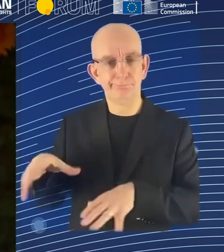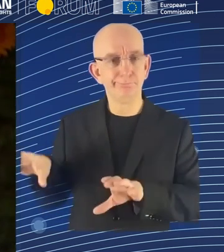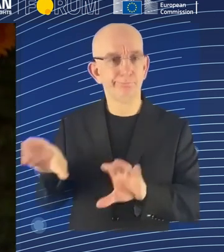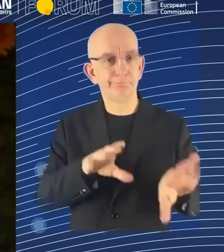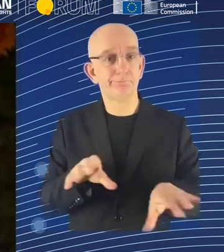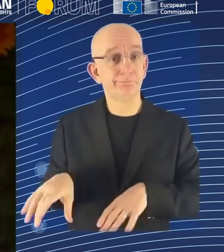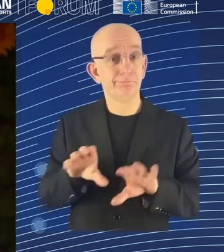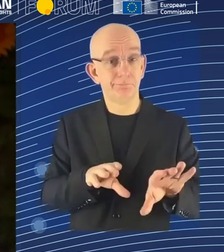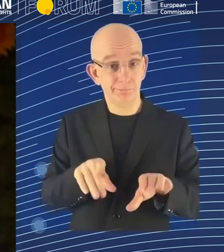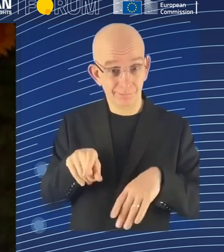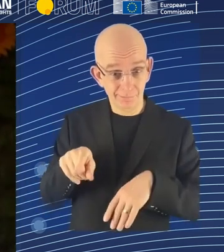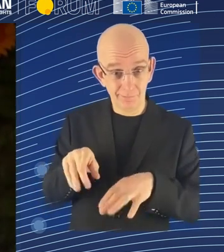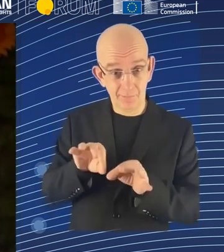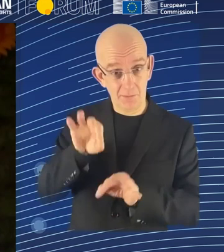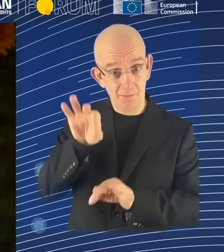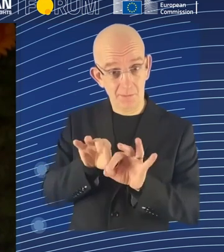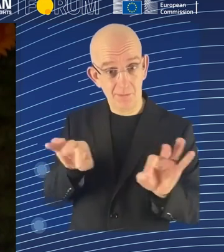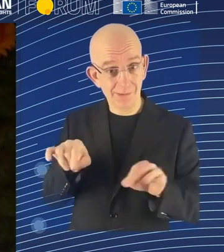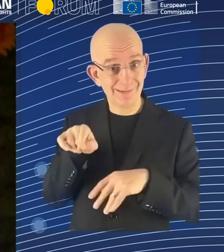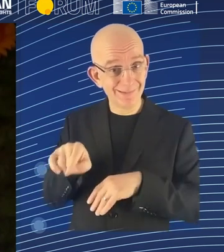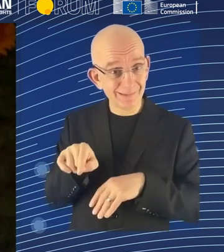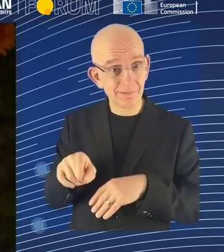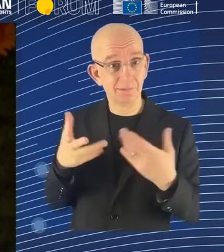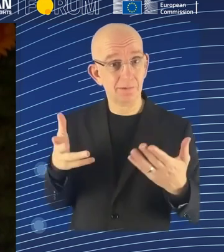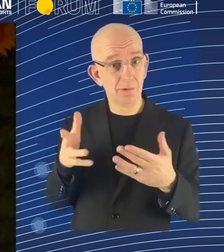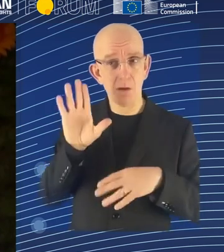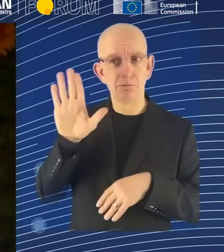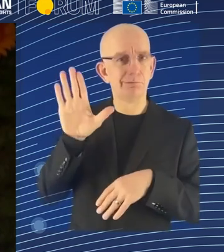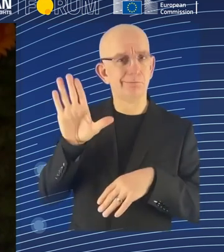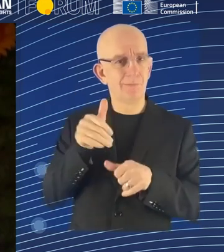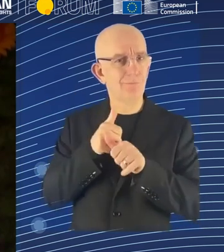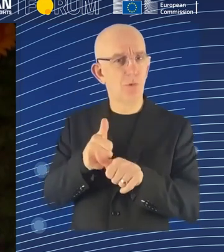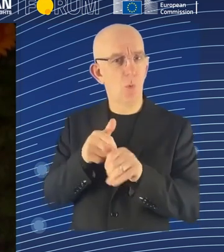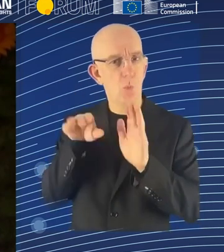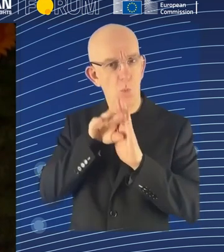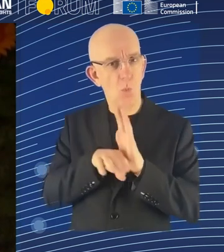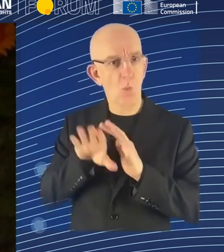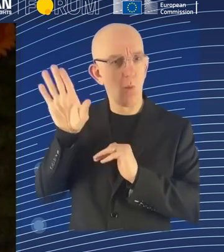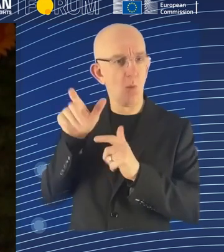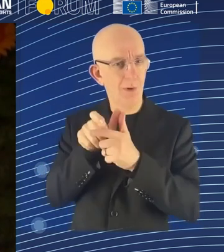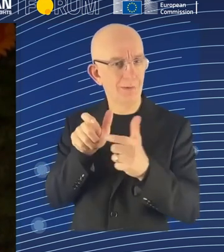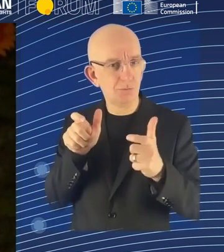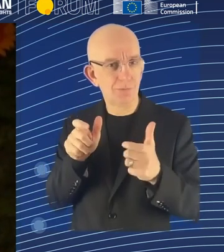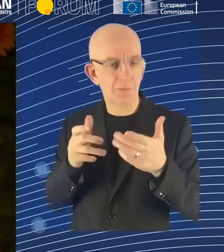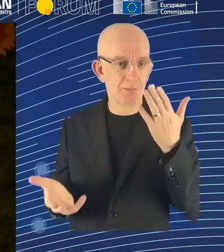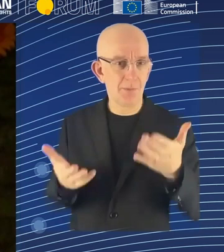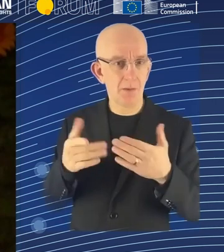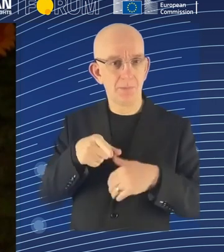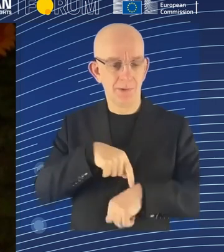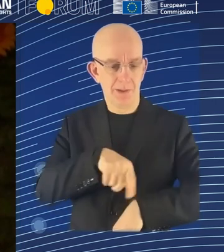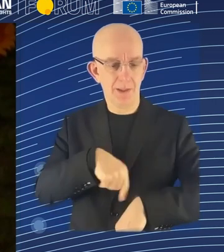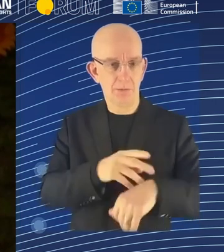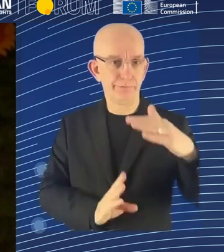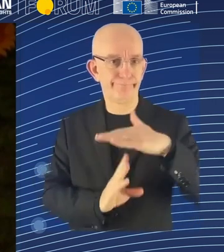to figure out in law. And yet I think worker advocates in the U.S. were very clear. We need legislative, we need labor standards